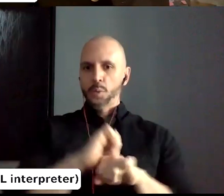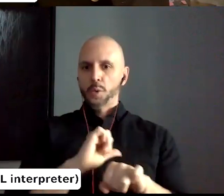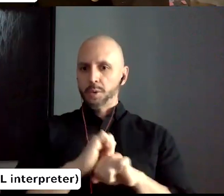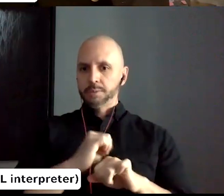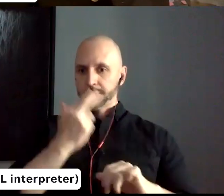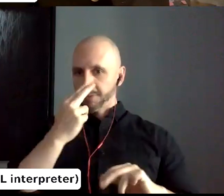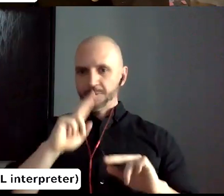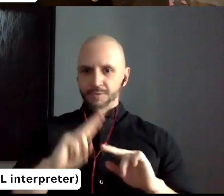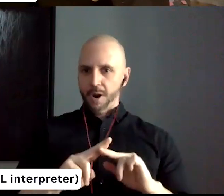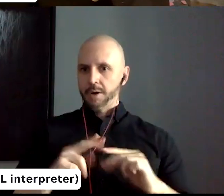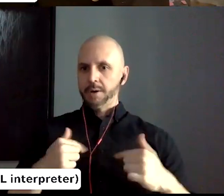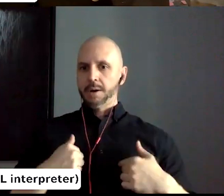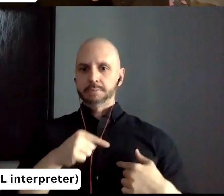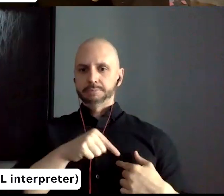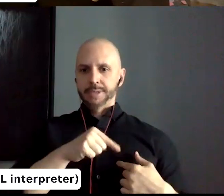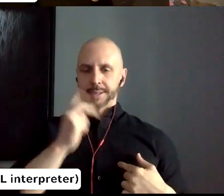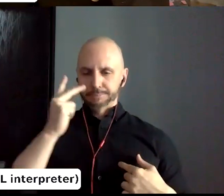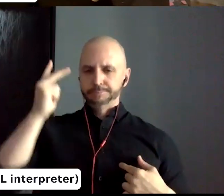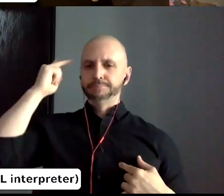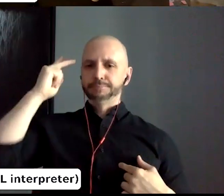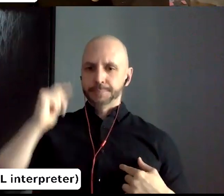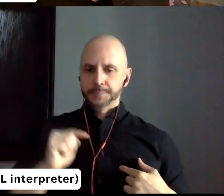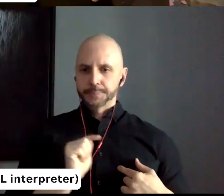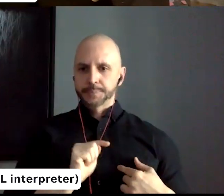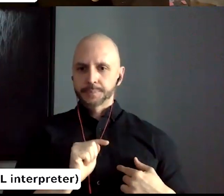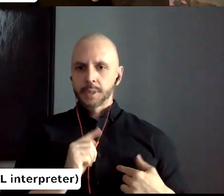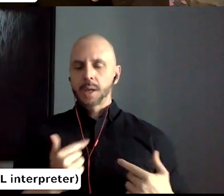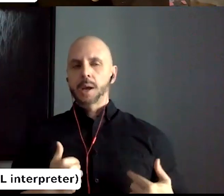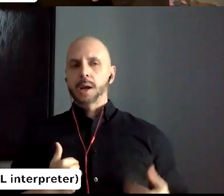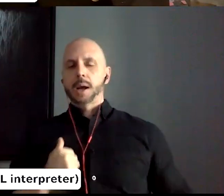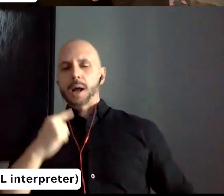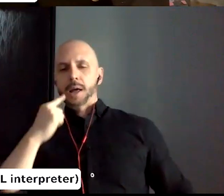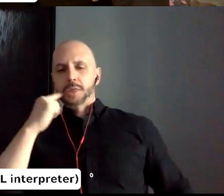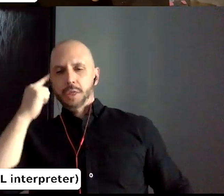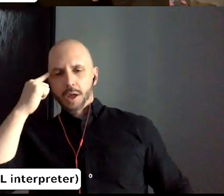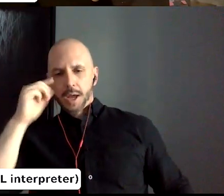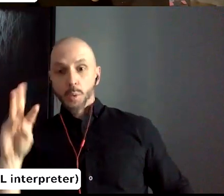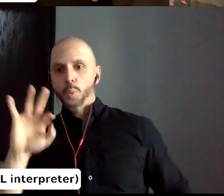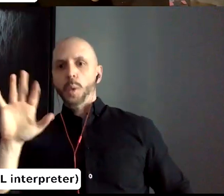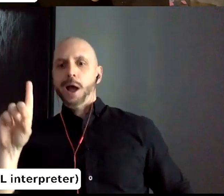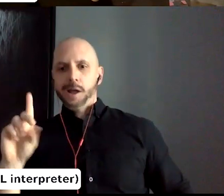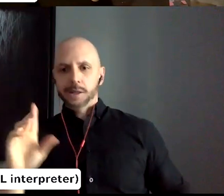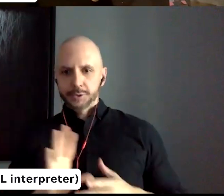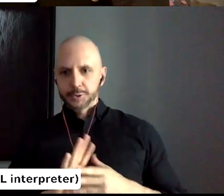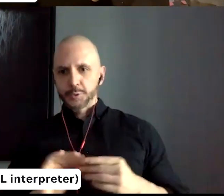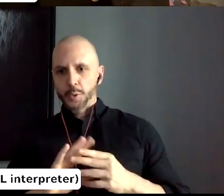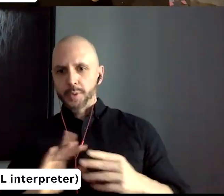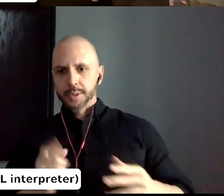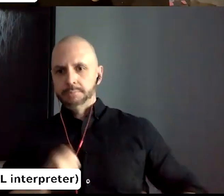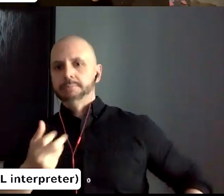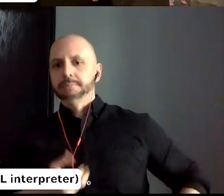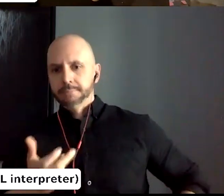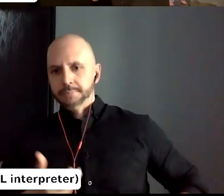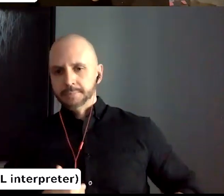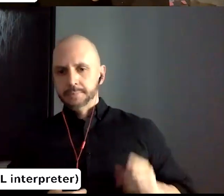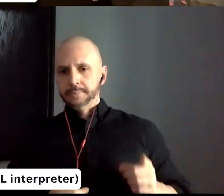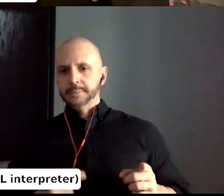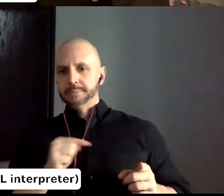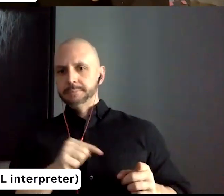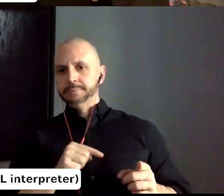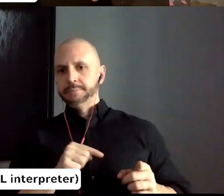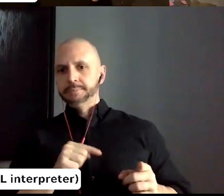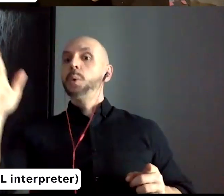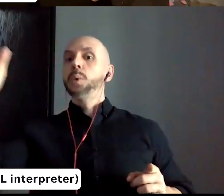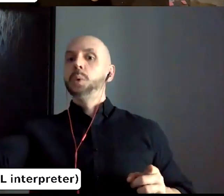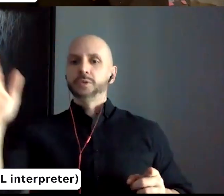at first I was thinking like, oh, I'll, I'll write this very wild story, um, that's taking place, uh, 72 years from